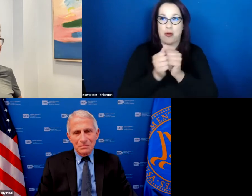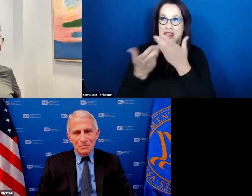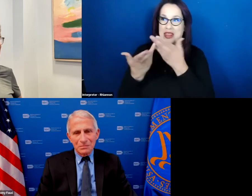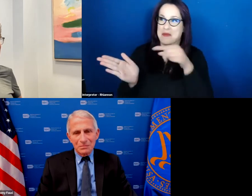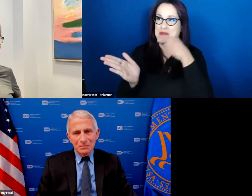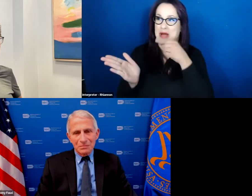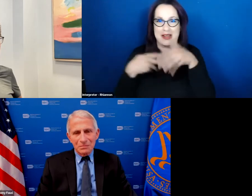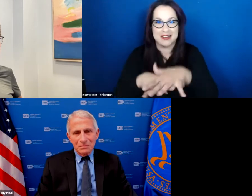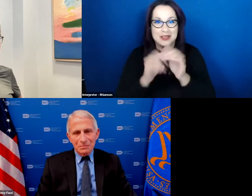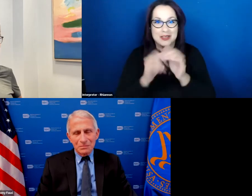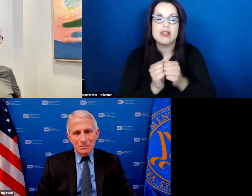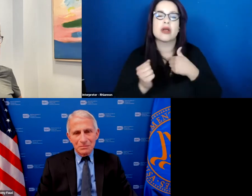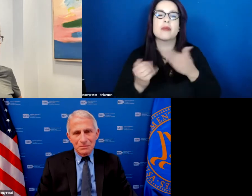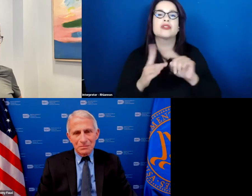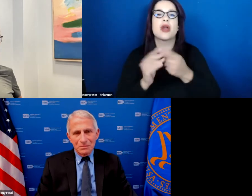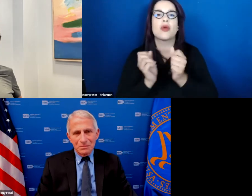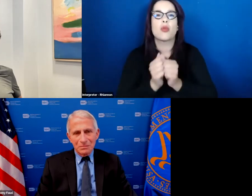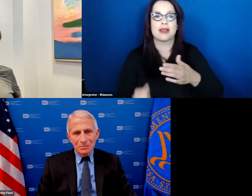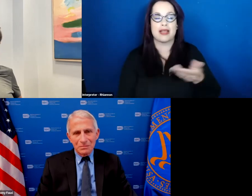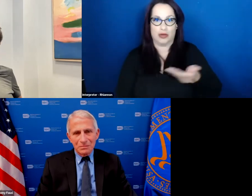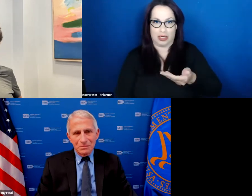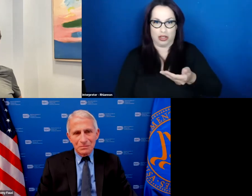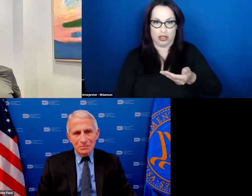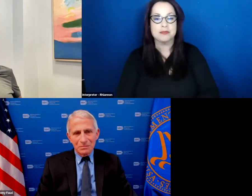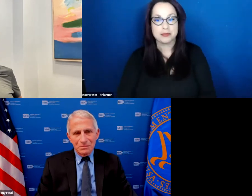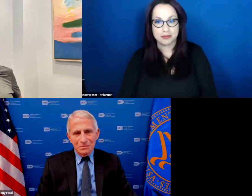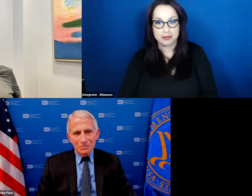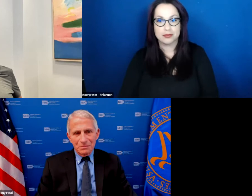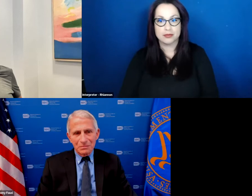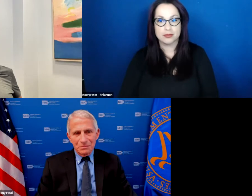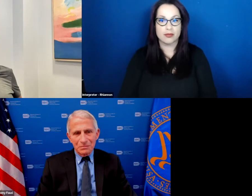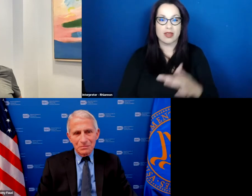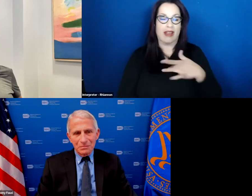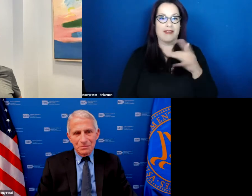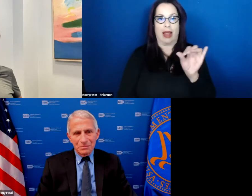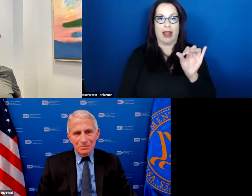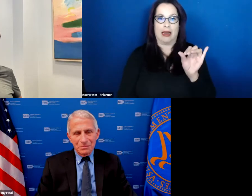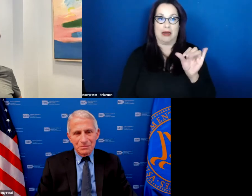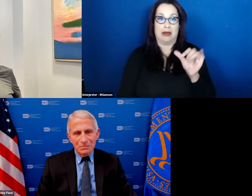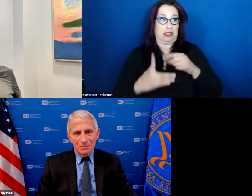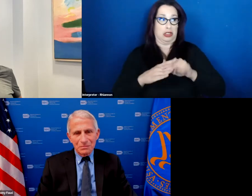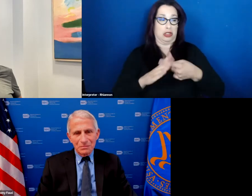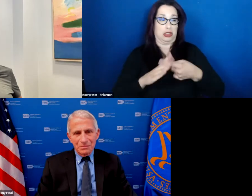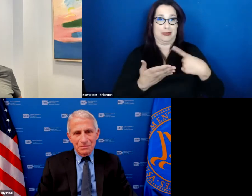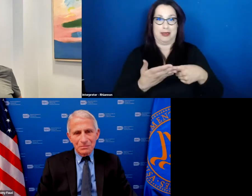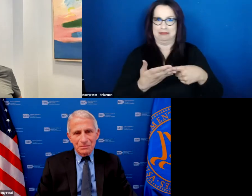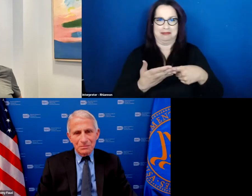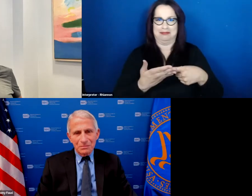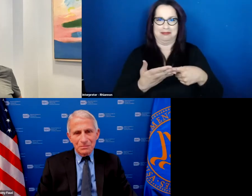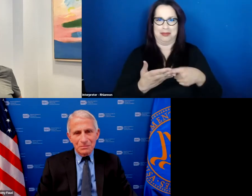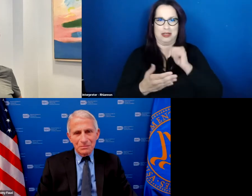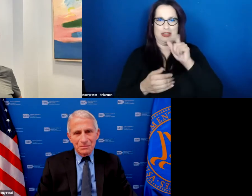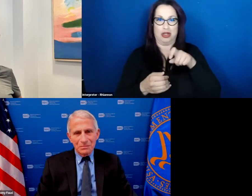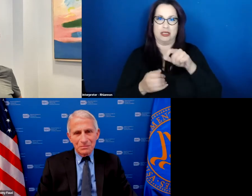i feel that um i shouldn't start uh this discussion you should so i'm going to turn the